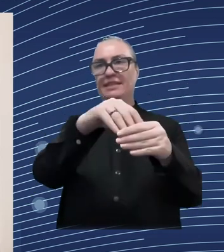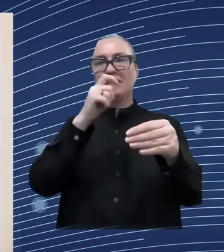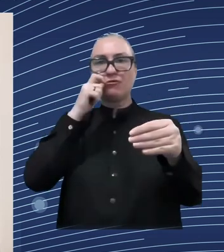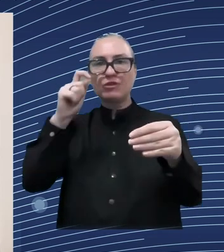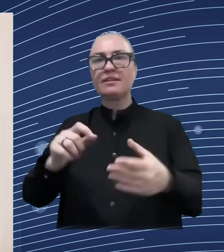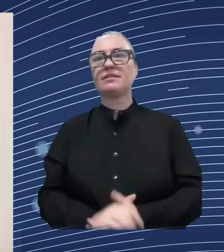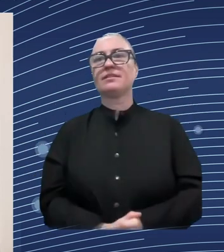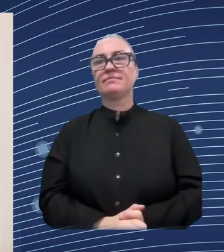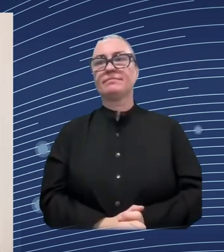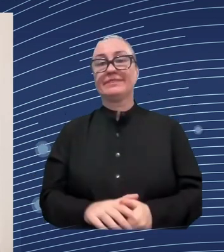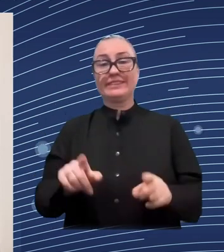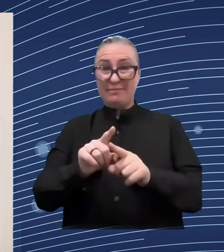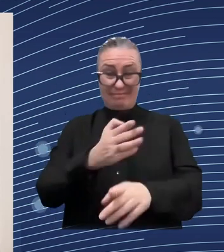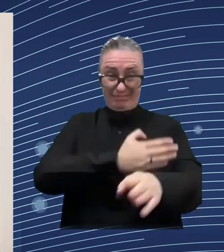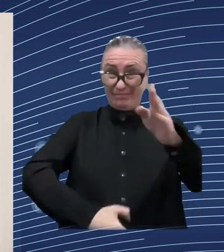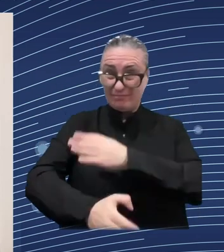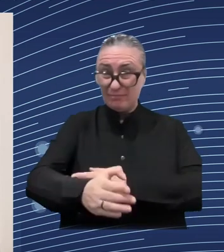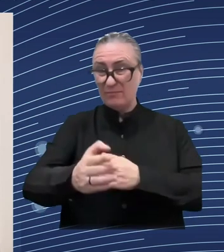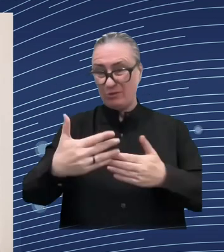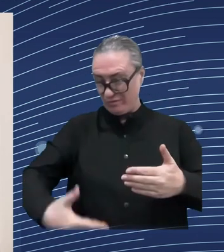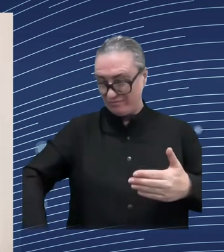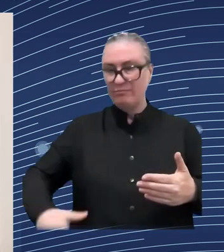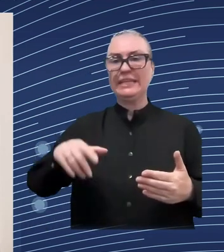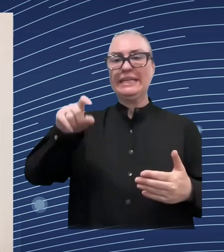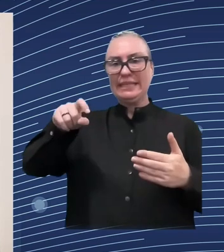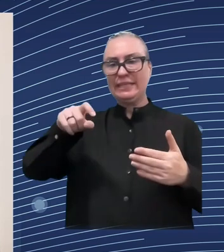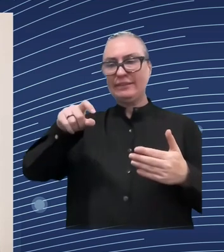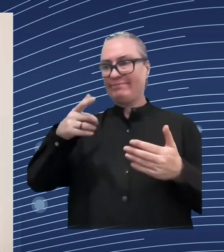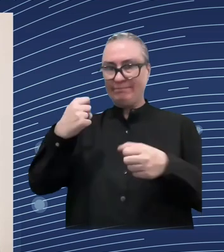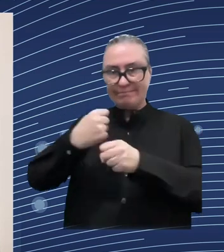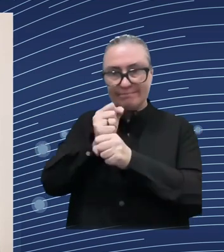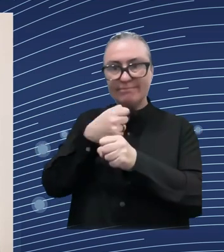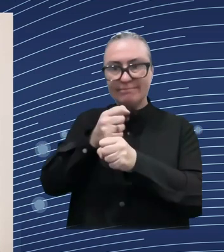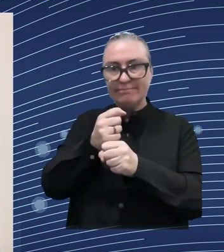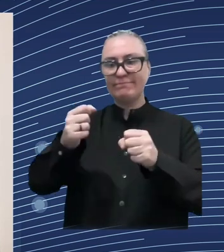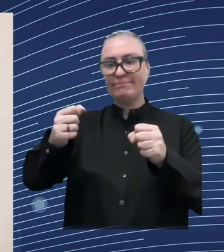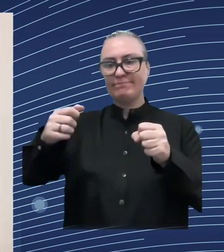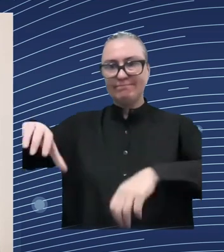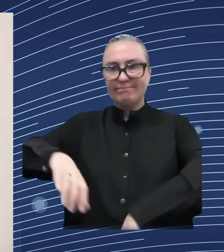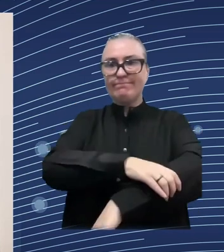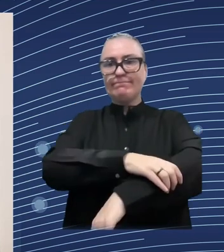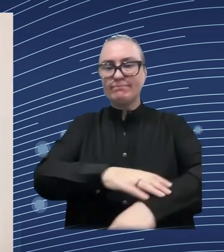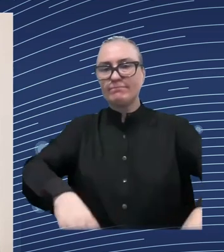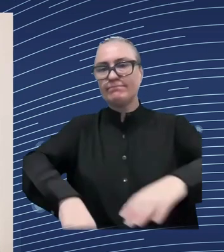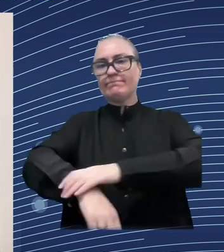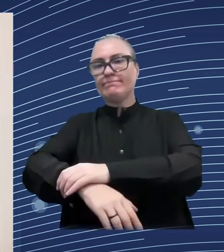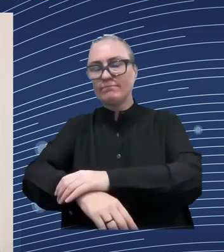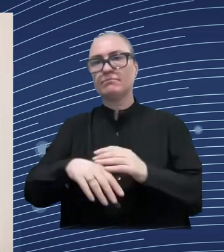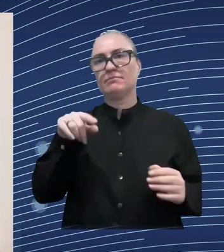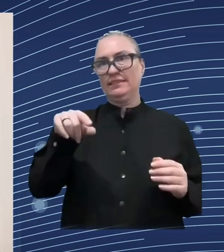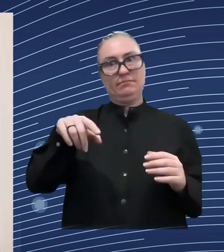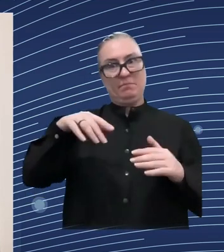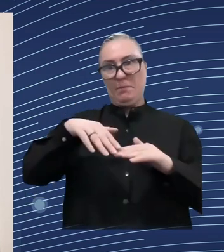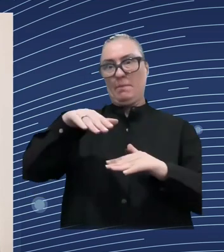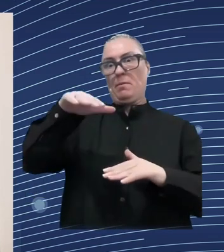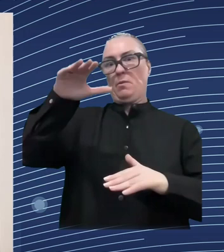in the design of the various reform initiatives from social protection programs to pension reform systems to the establish